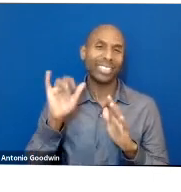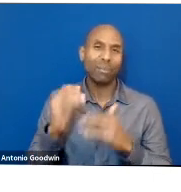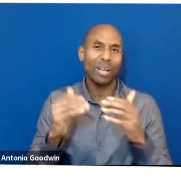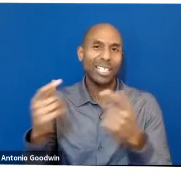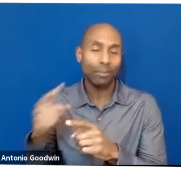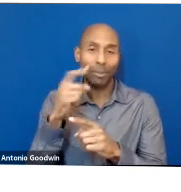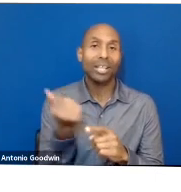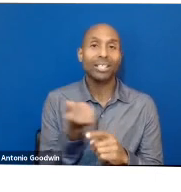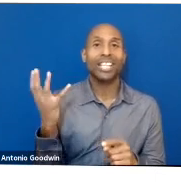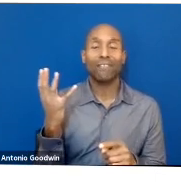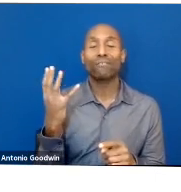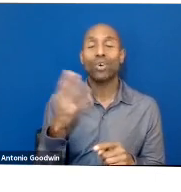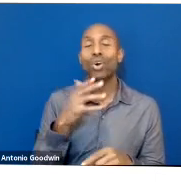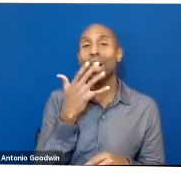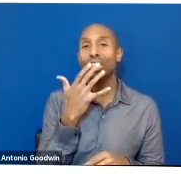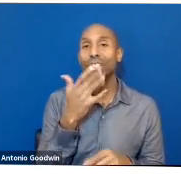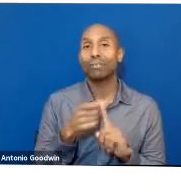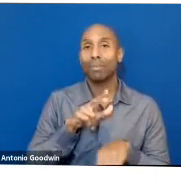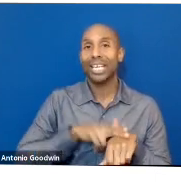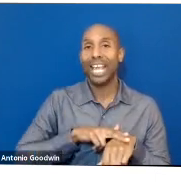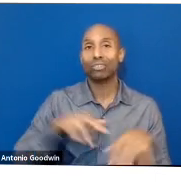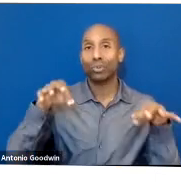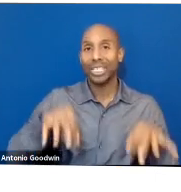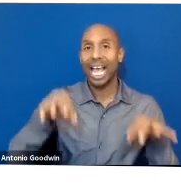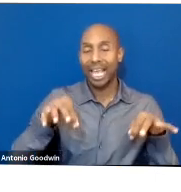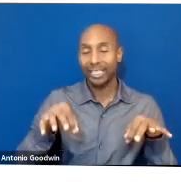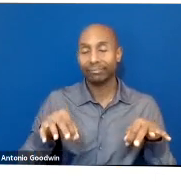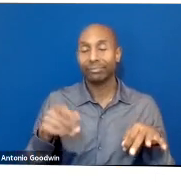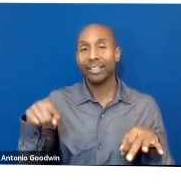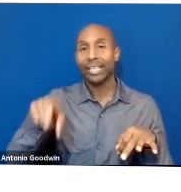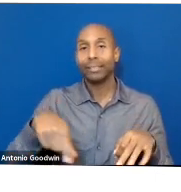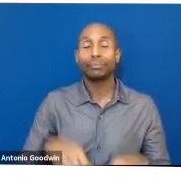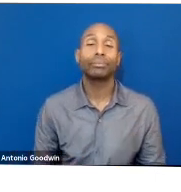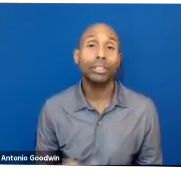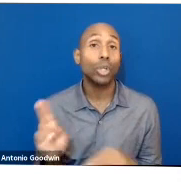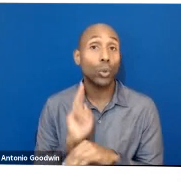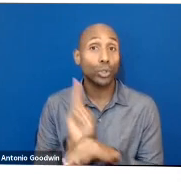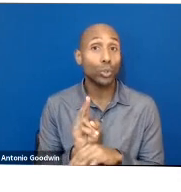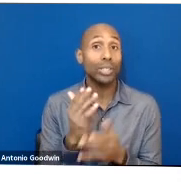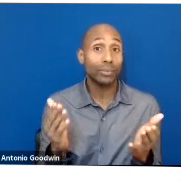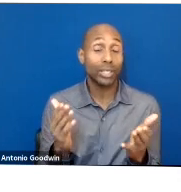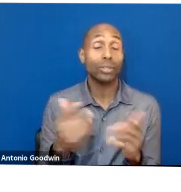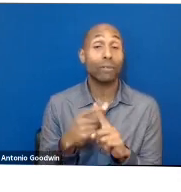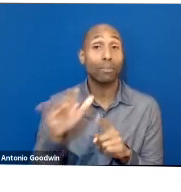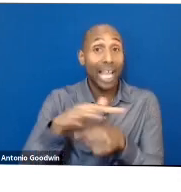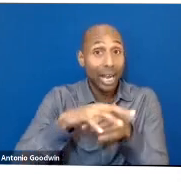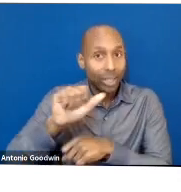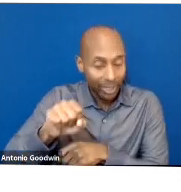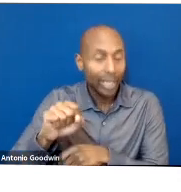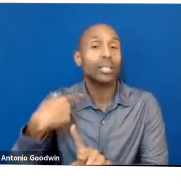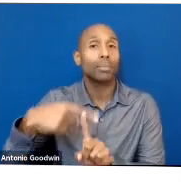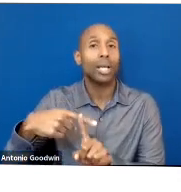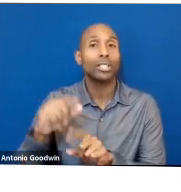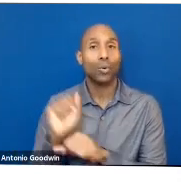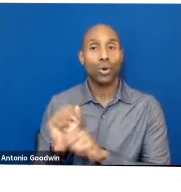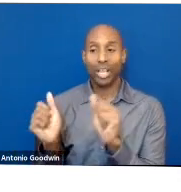only about using the materials that are in the local region that you're in. It's about working with the weather and climate to use the natural